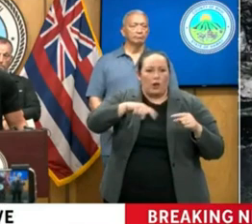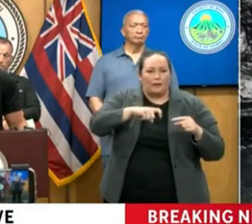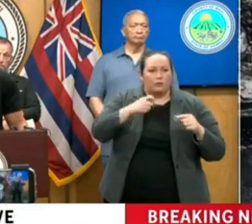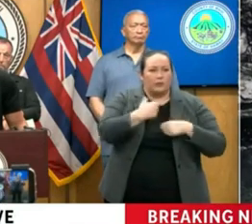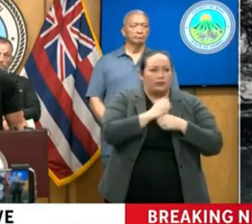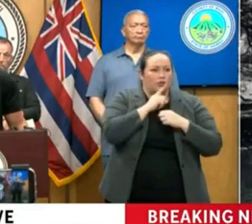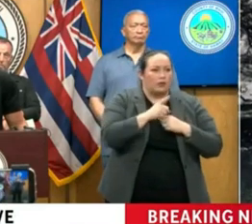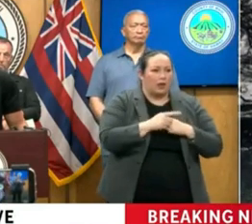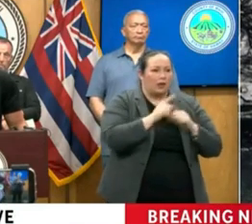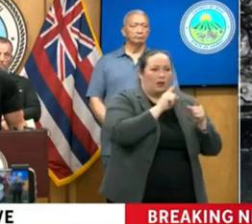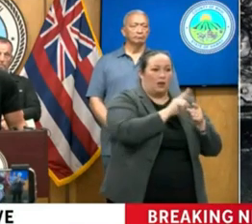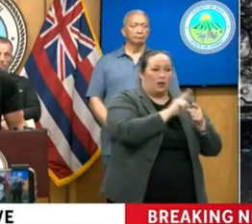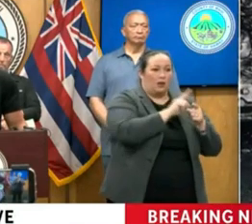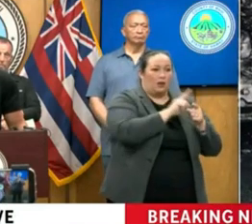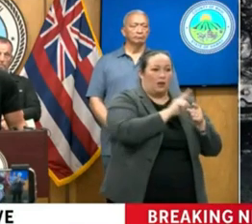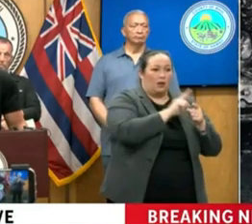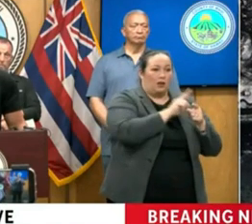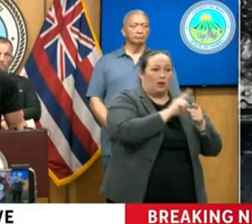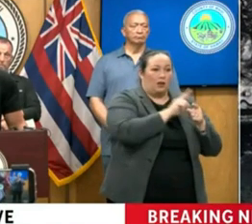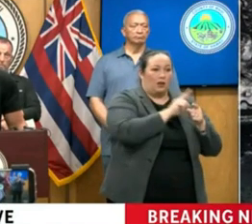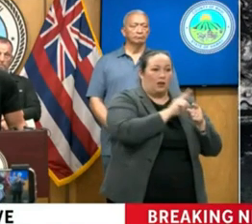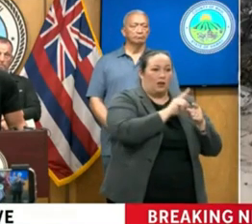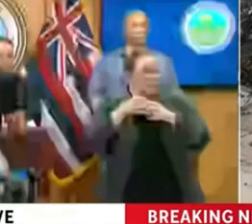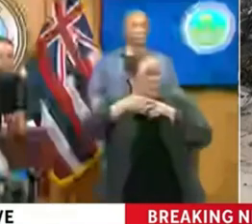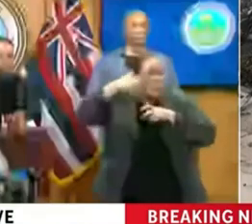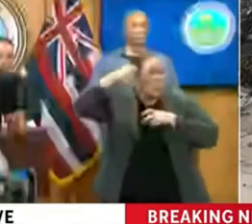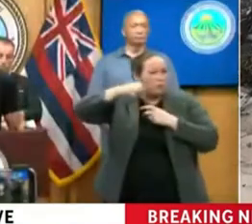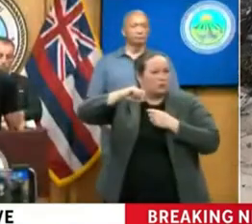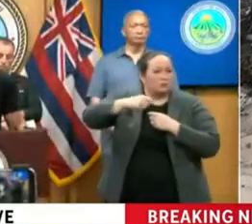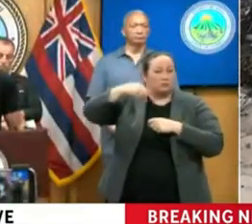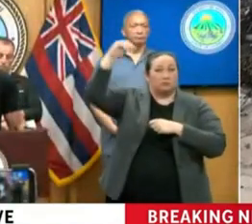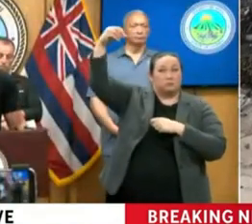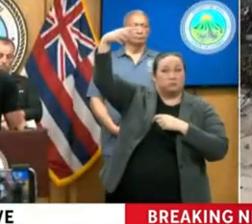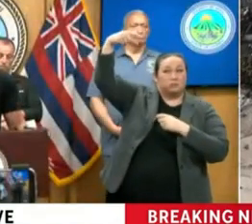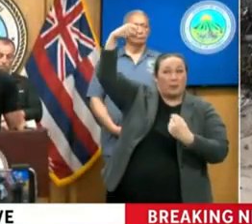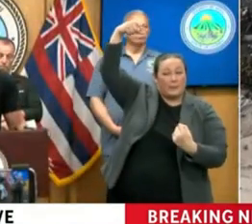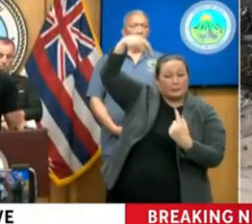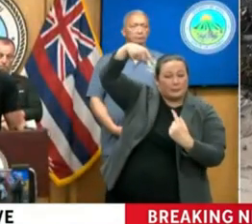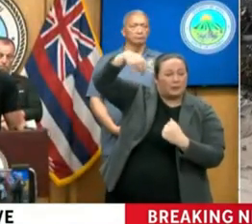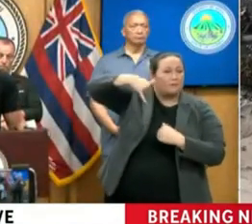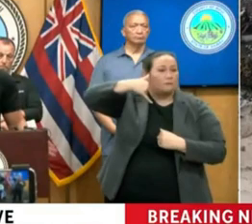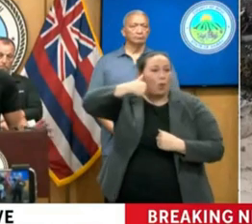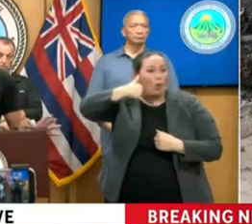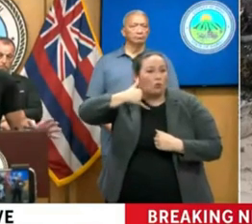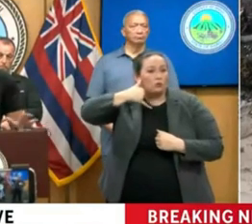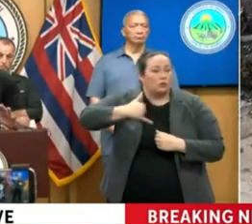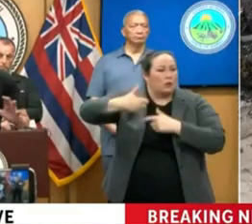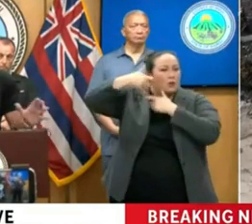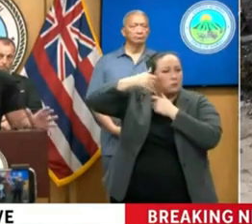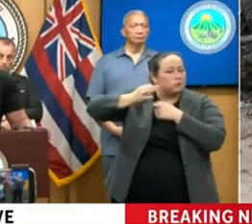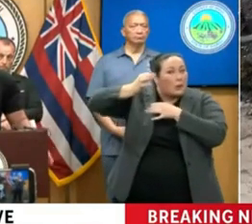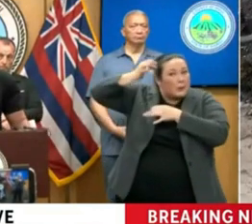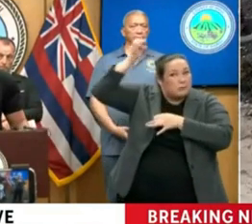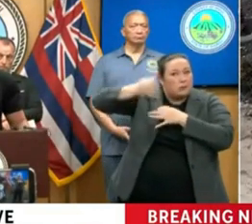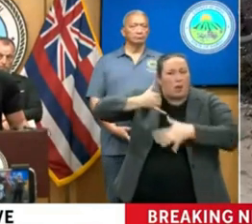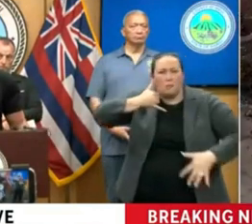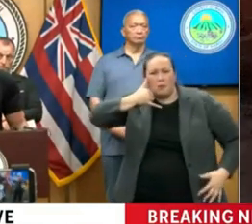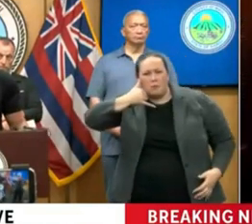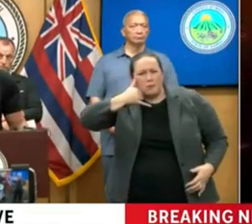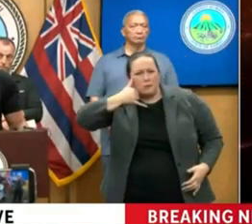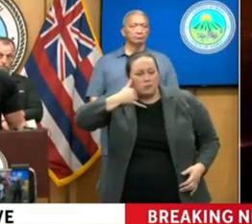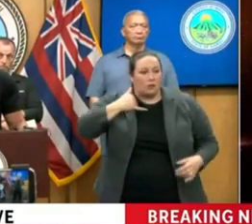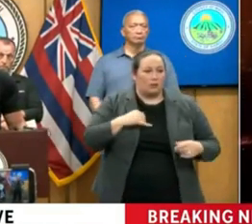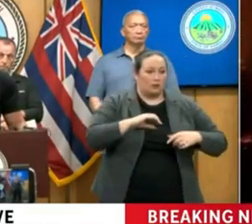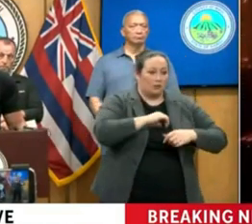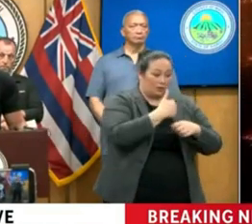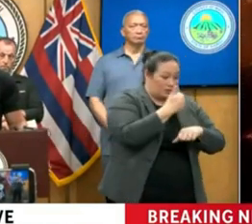so we can get on a sat phone as we're covering. So I would say that we've got approximately, and this is a very fluid number,